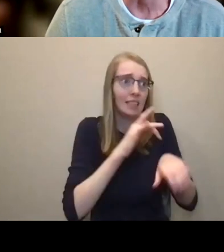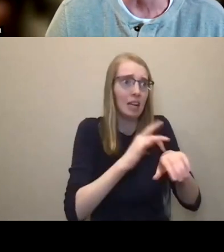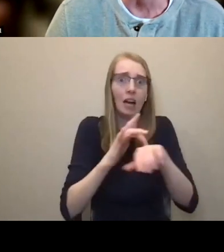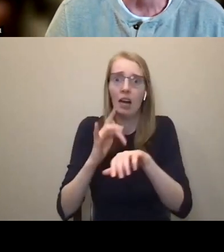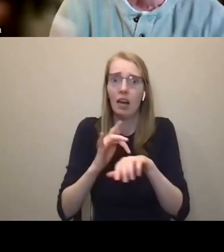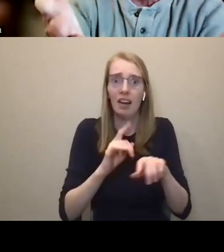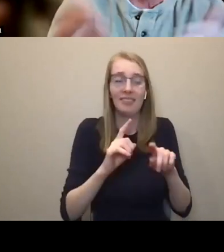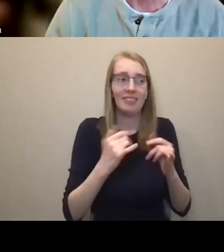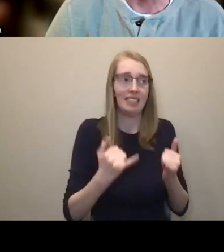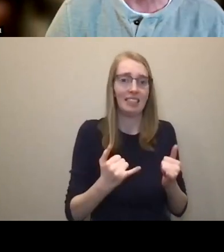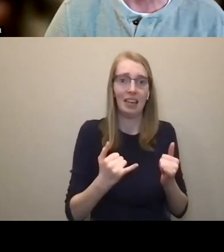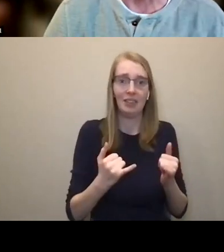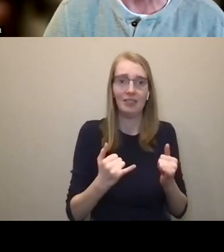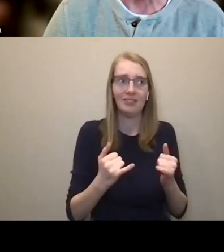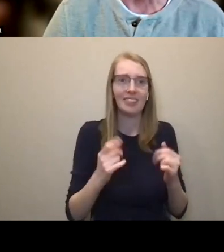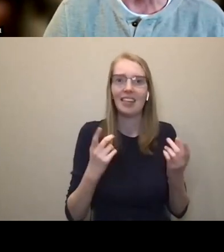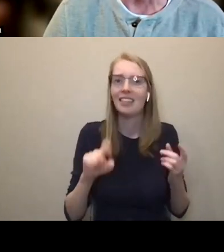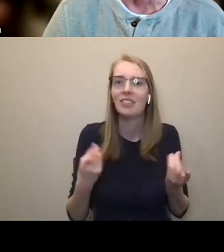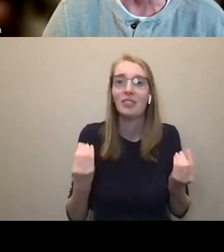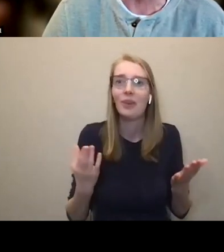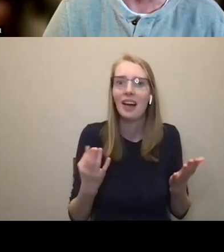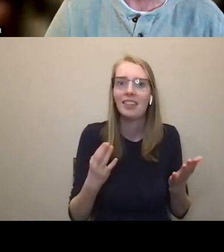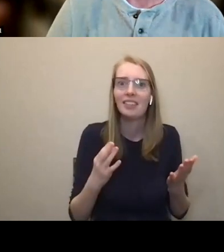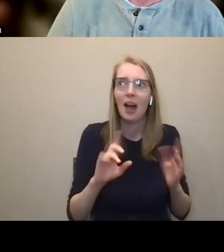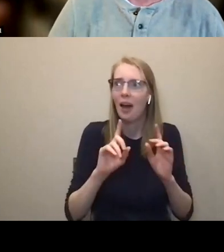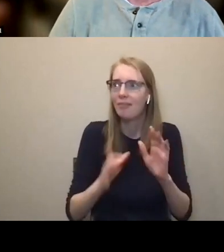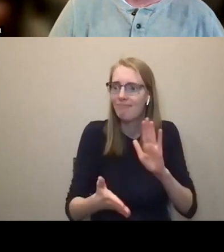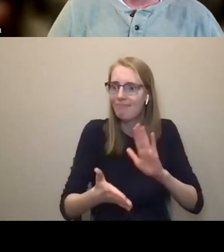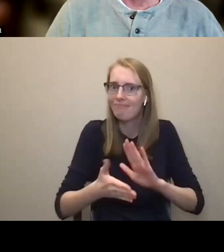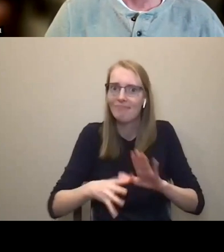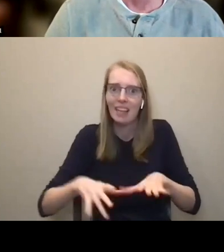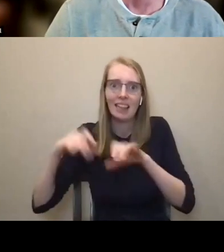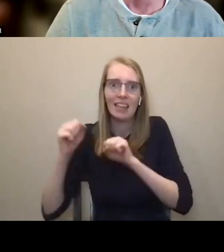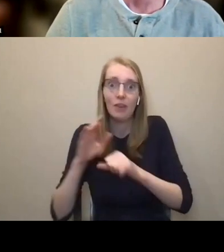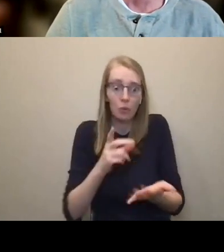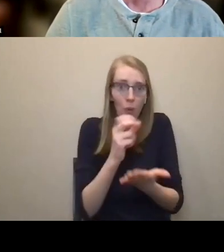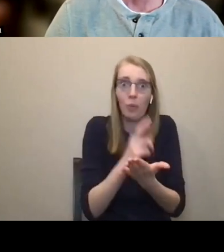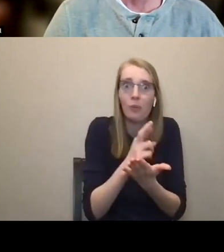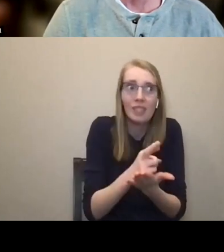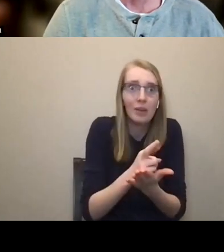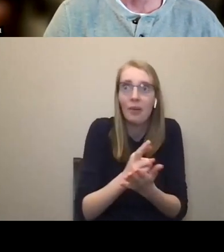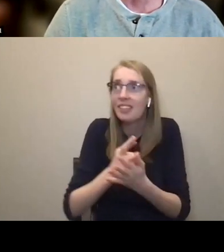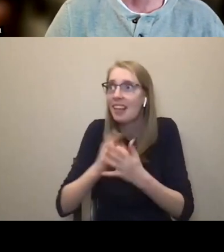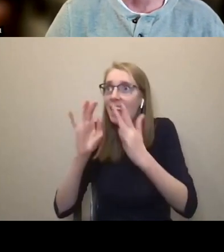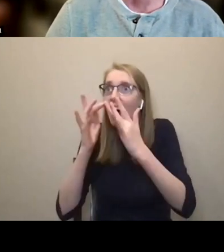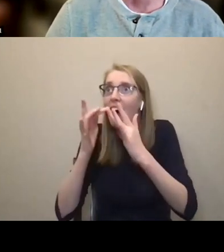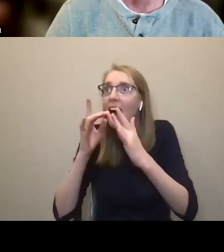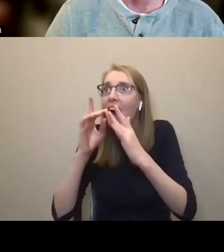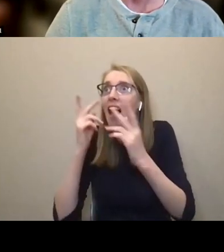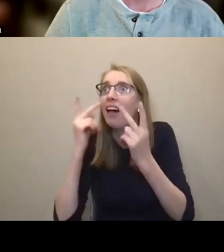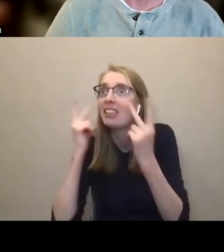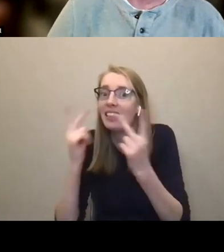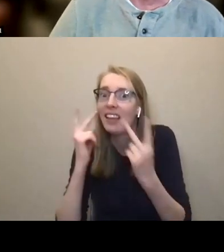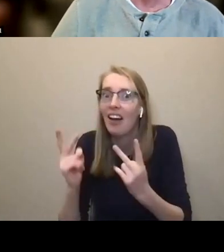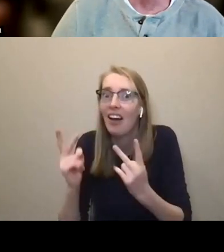now time to go and check out some of those resources you're going to send us. And there are a lot of them. So just give me a bit of time, Brad,